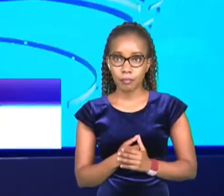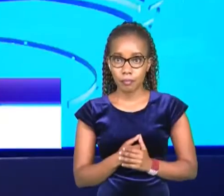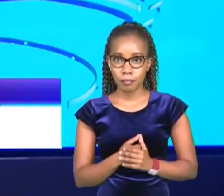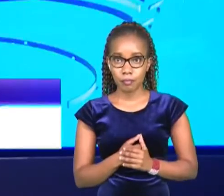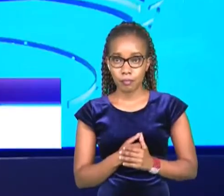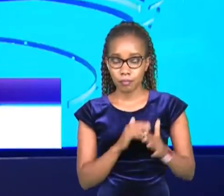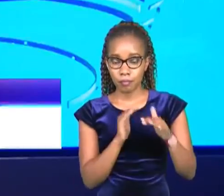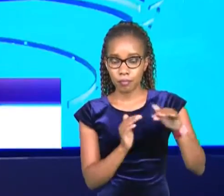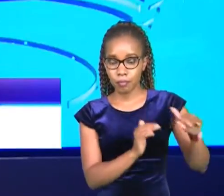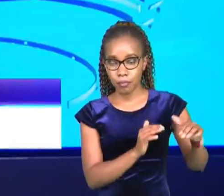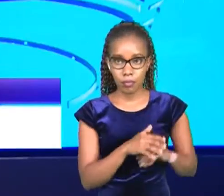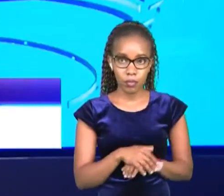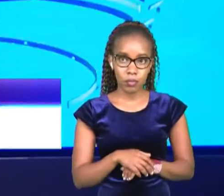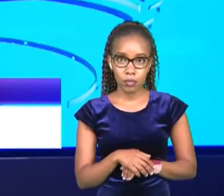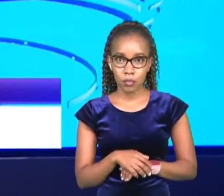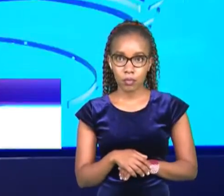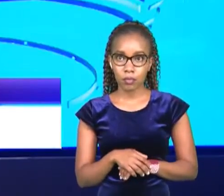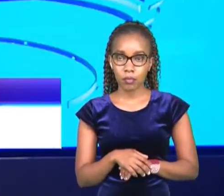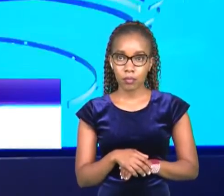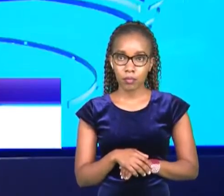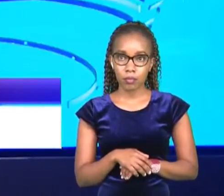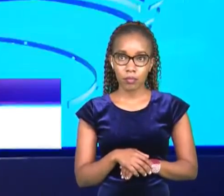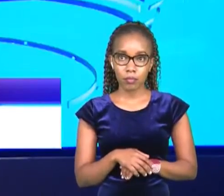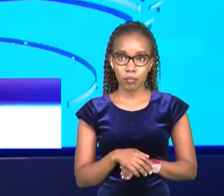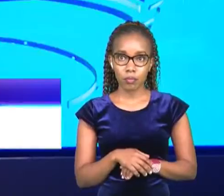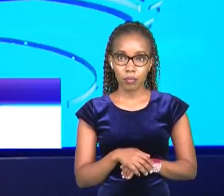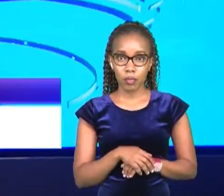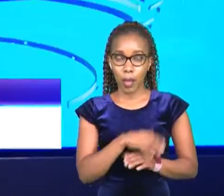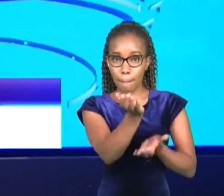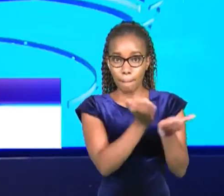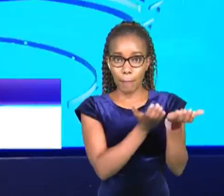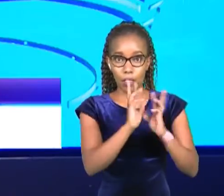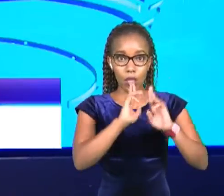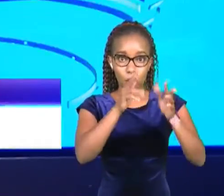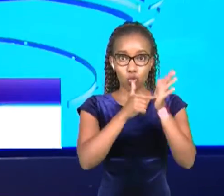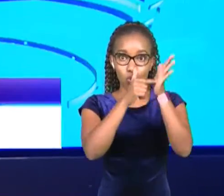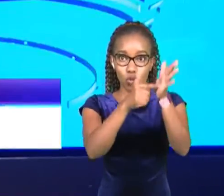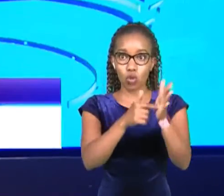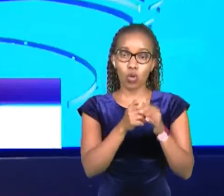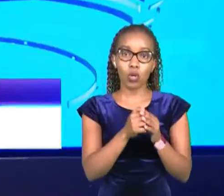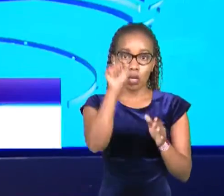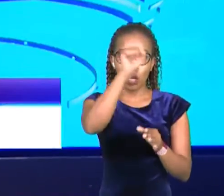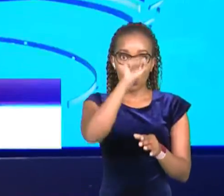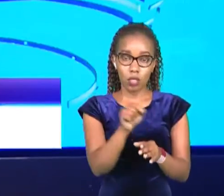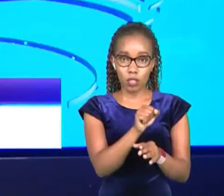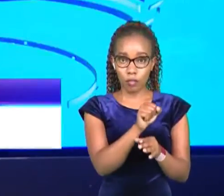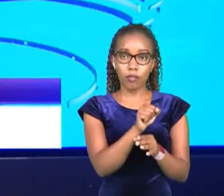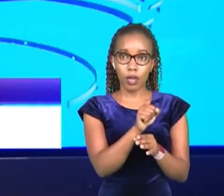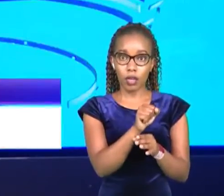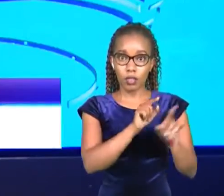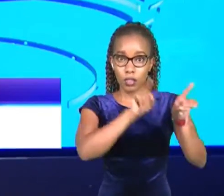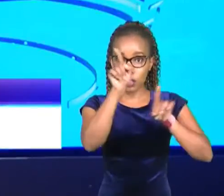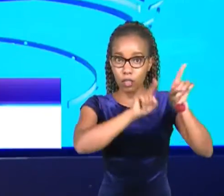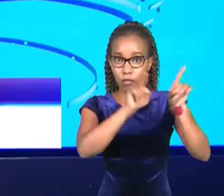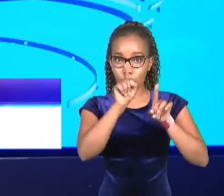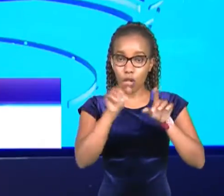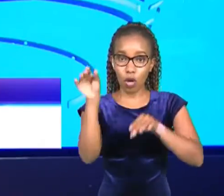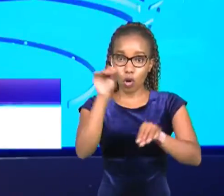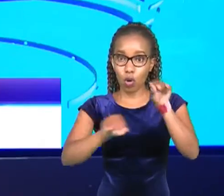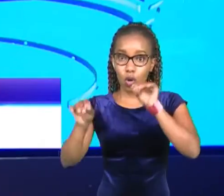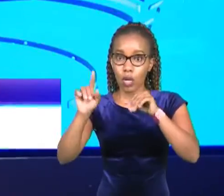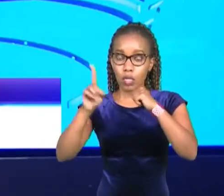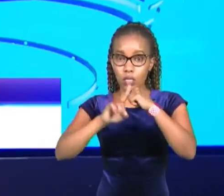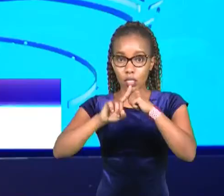Elsewhere, the latest sustainable business report shows that Safaricom contributed $654 billion to the Kenyan